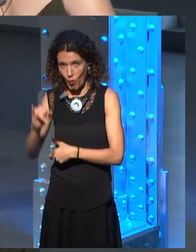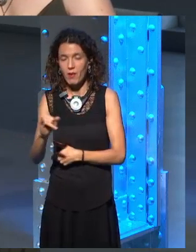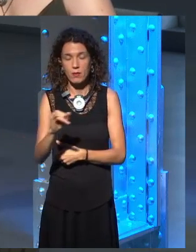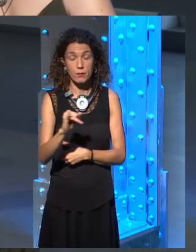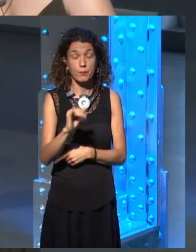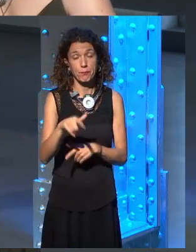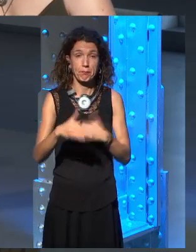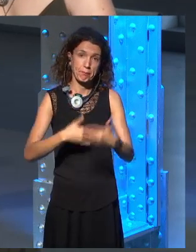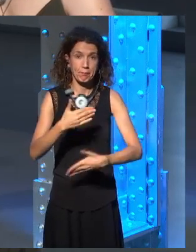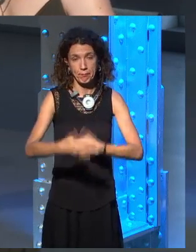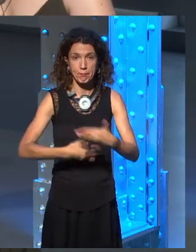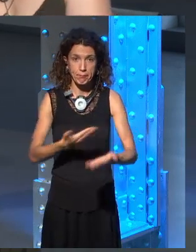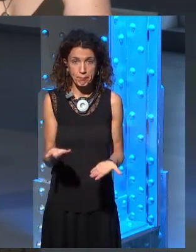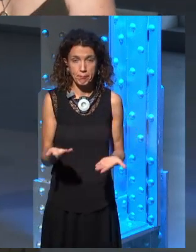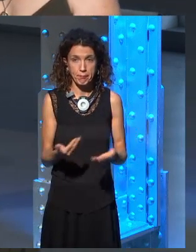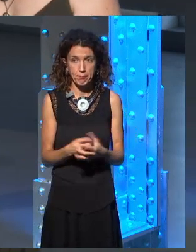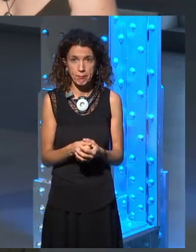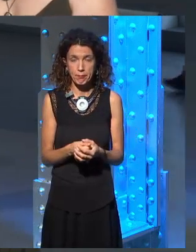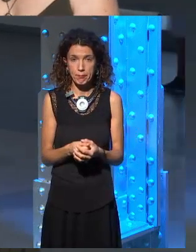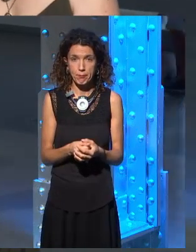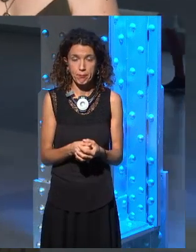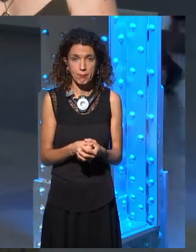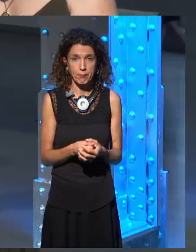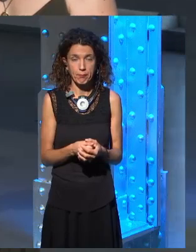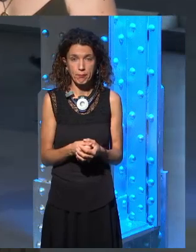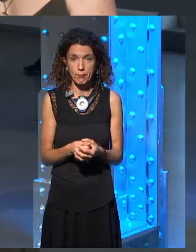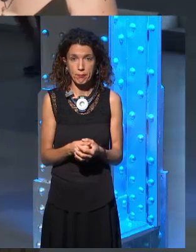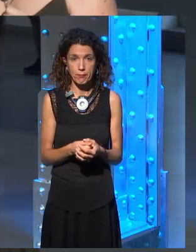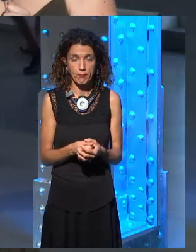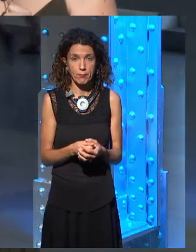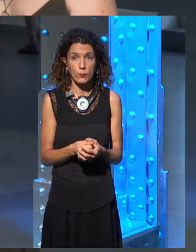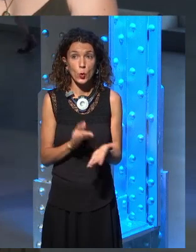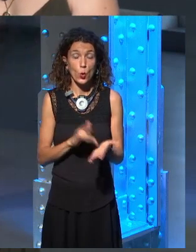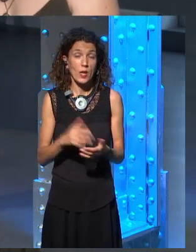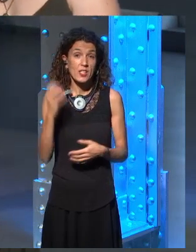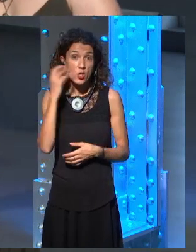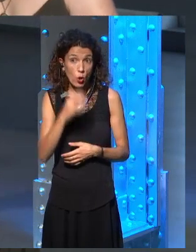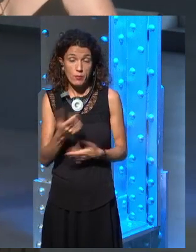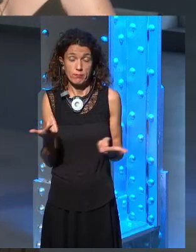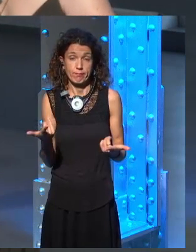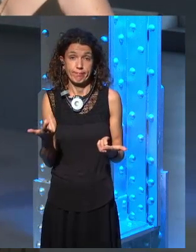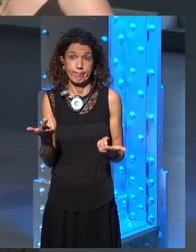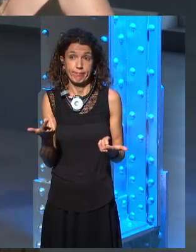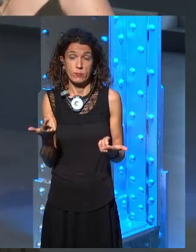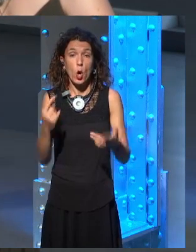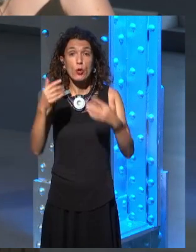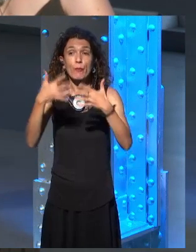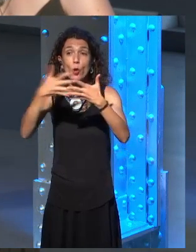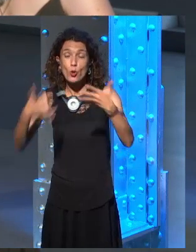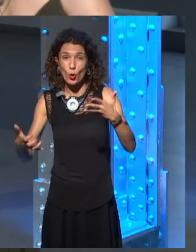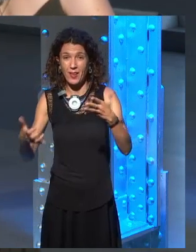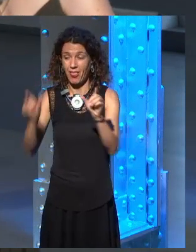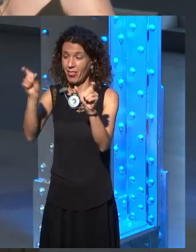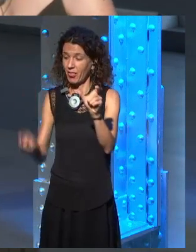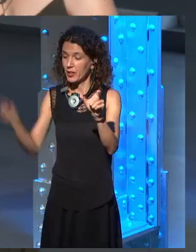where he wasn't sending us these gigantic so-called sidebars that turned out to be novellas, he was,